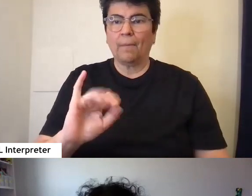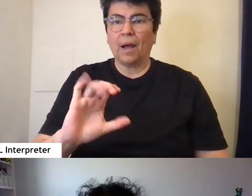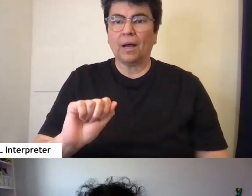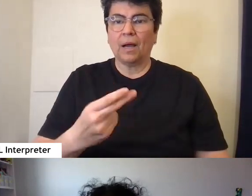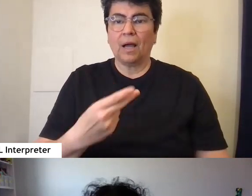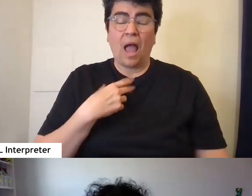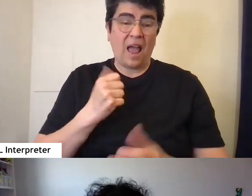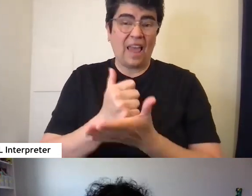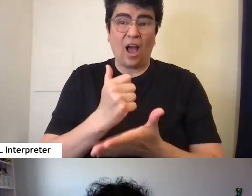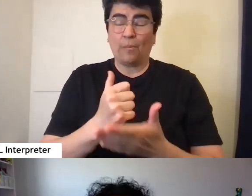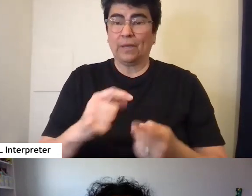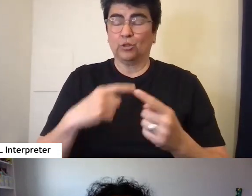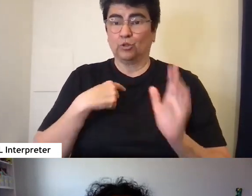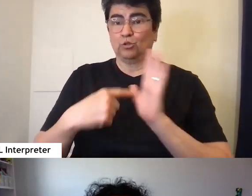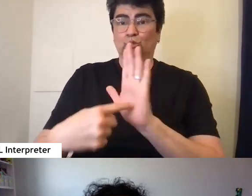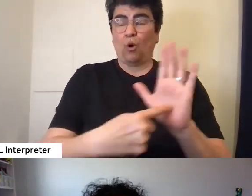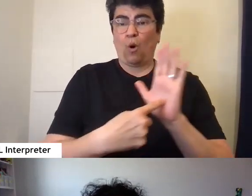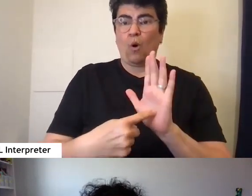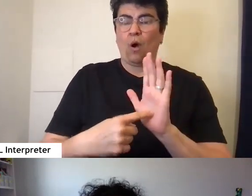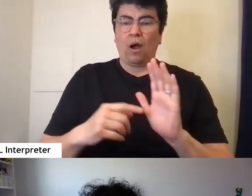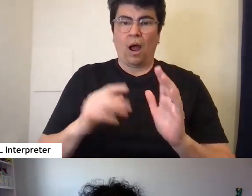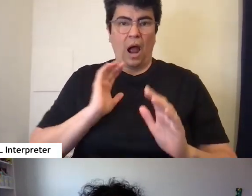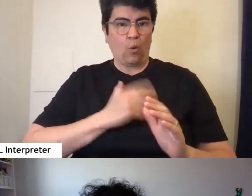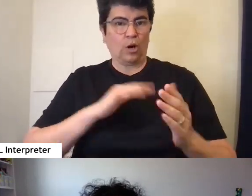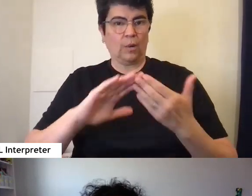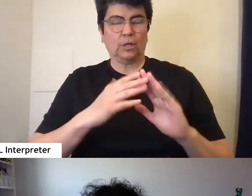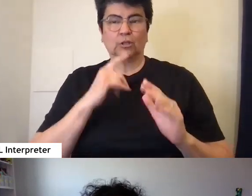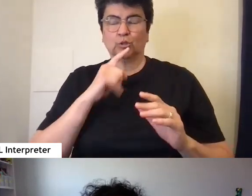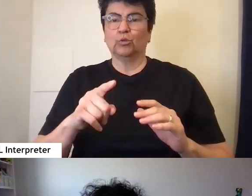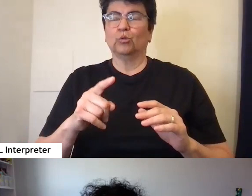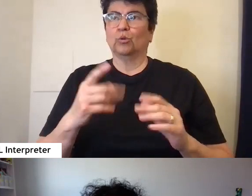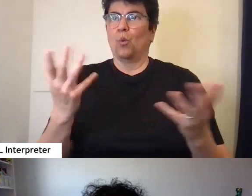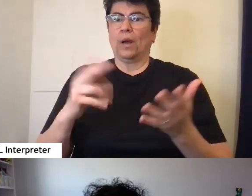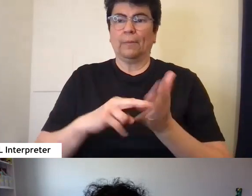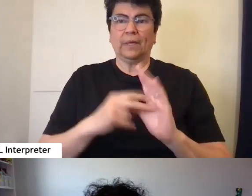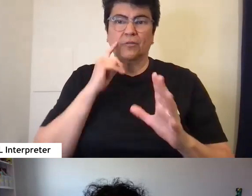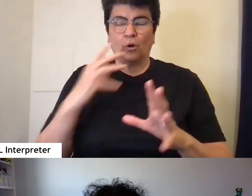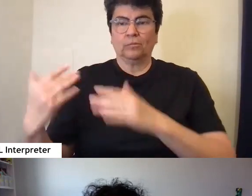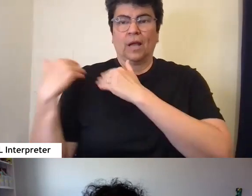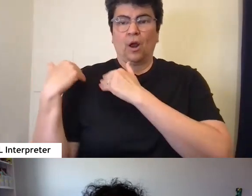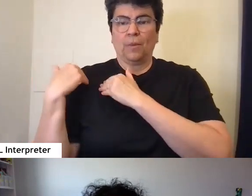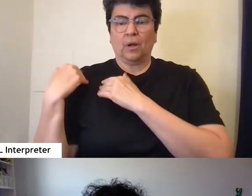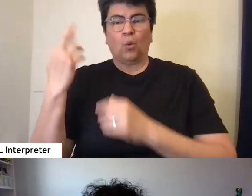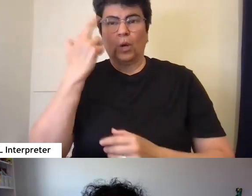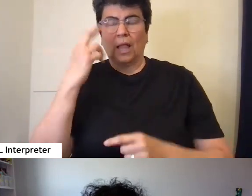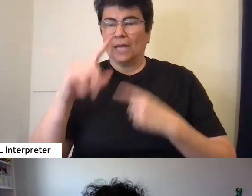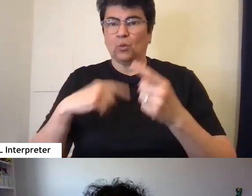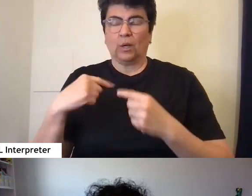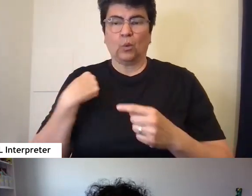for helping to set an example in our community of what it means to take accountability. For realizing when we've fallen short.